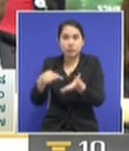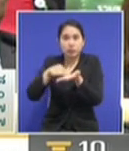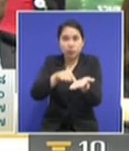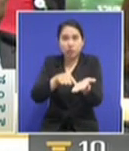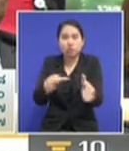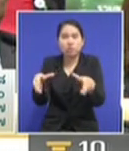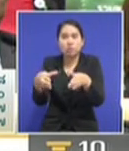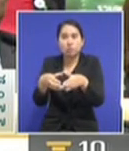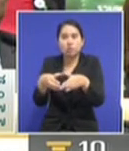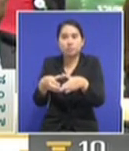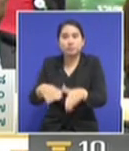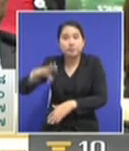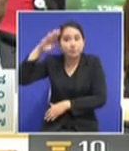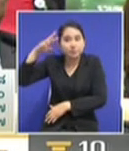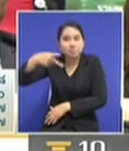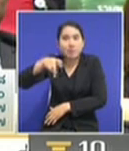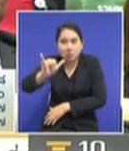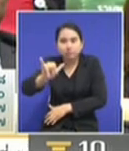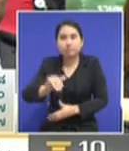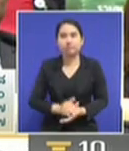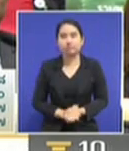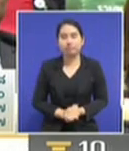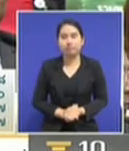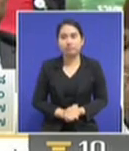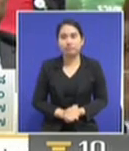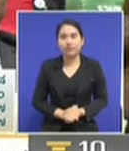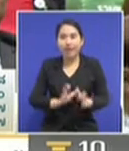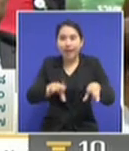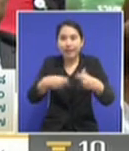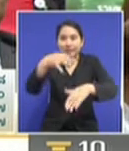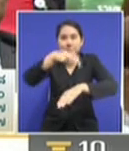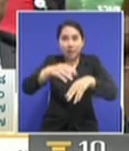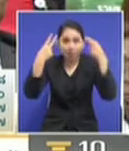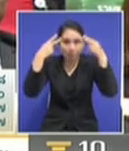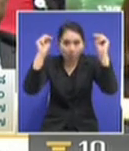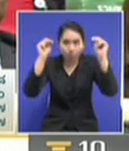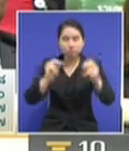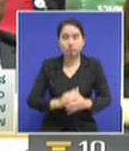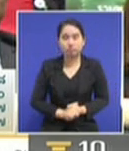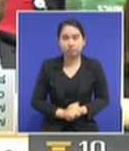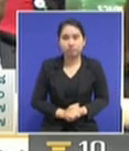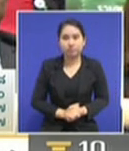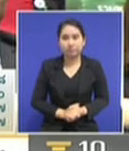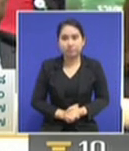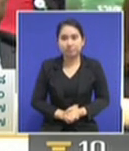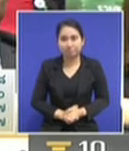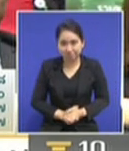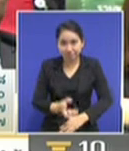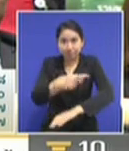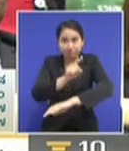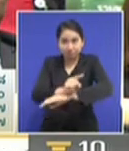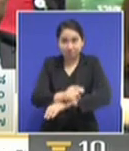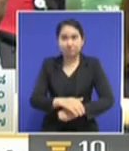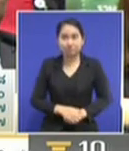quotes, for example. The quote that we mentioned, the new term. Yes, yes. Dictatorial democracy. It's word